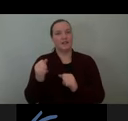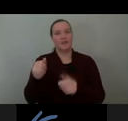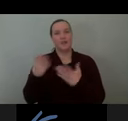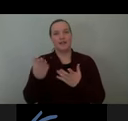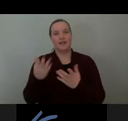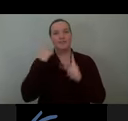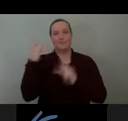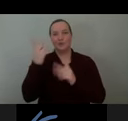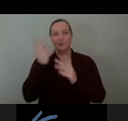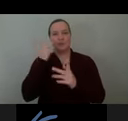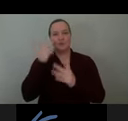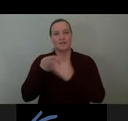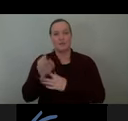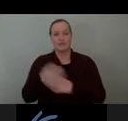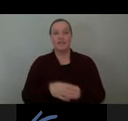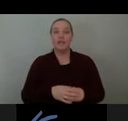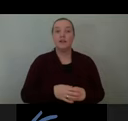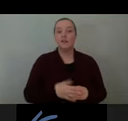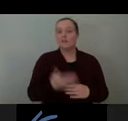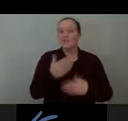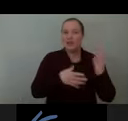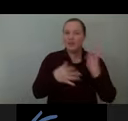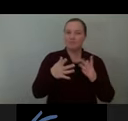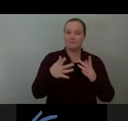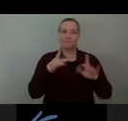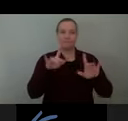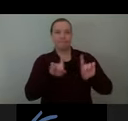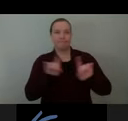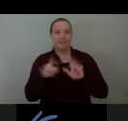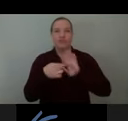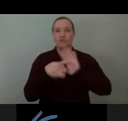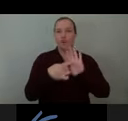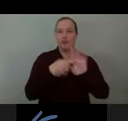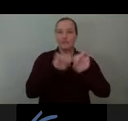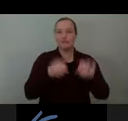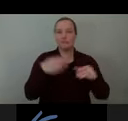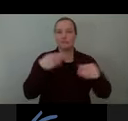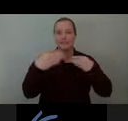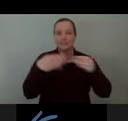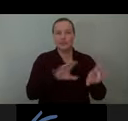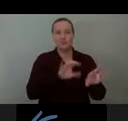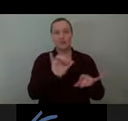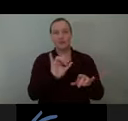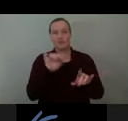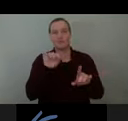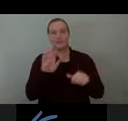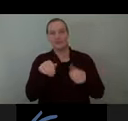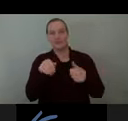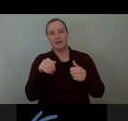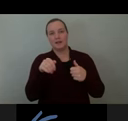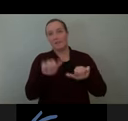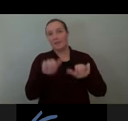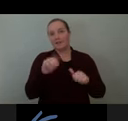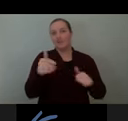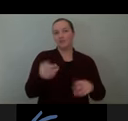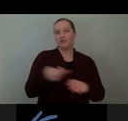then we just have a few experiments here showing the flexibility of this system its ability to have different sizes and combinations of